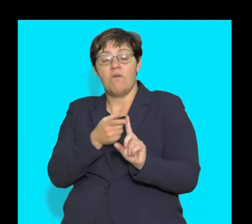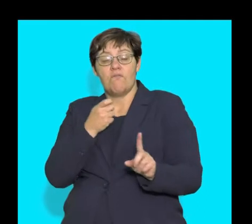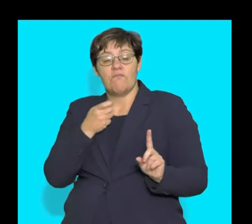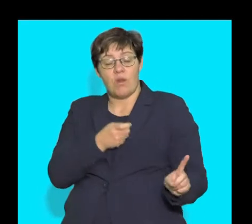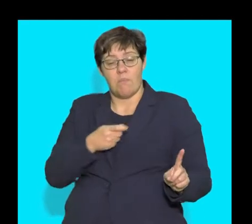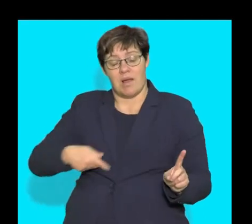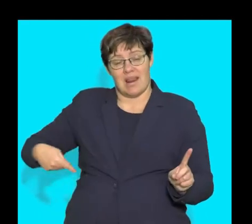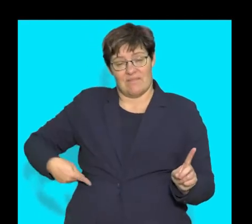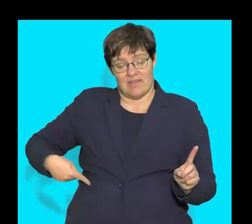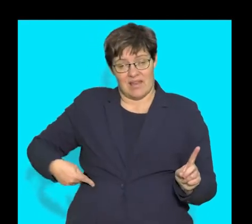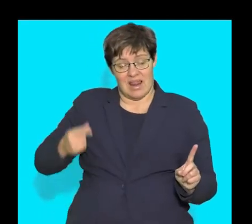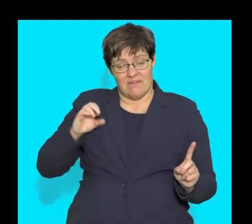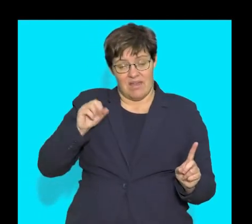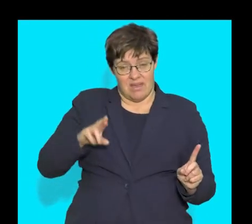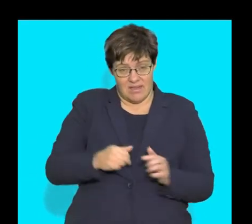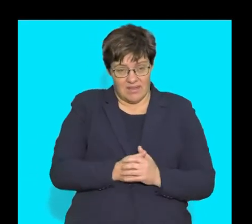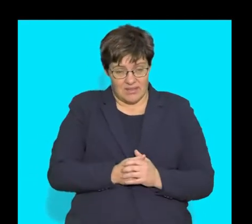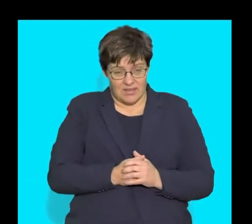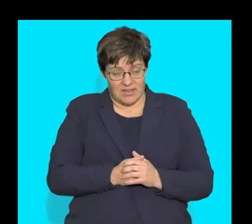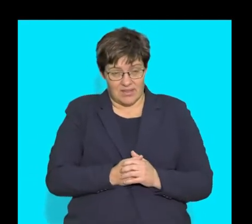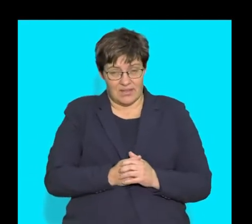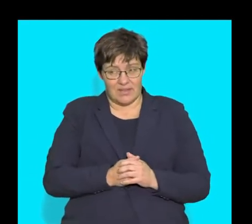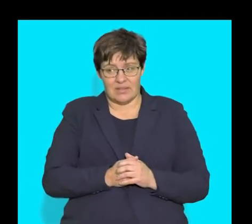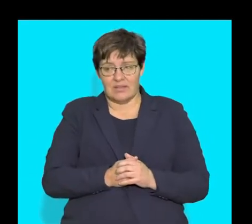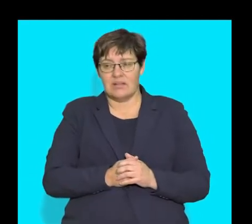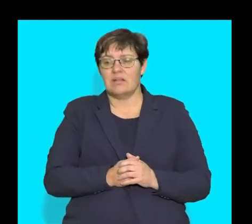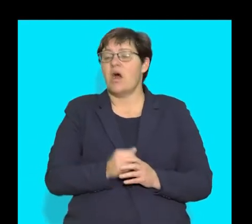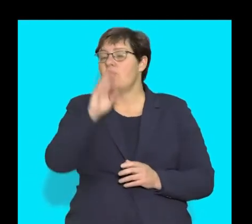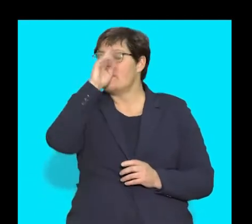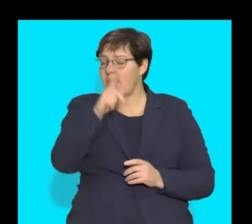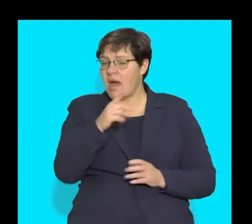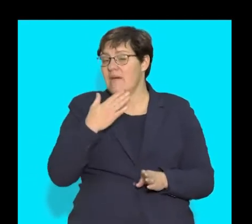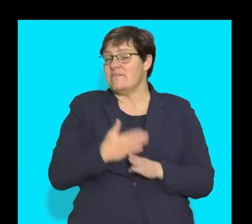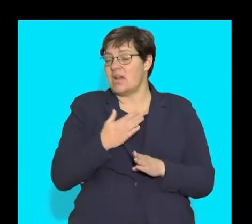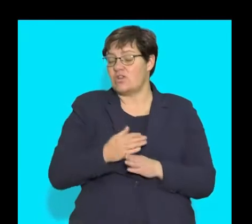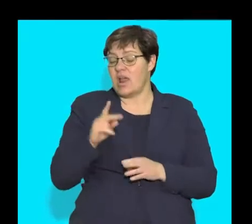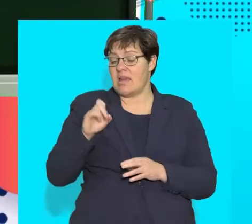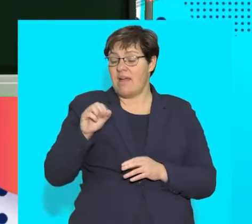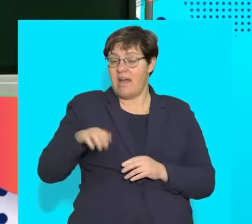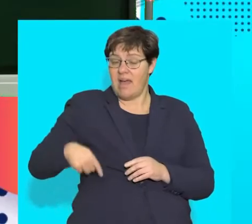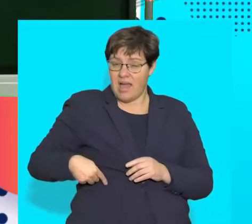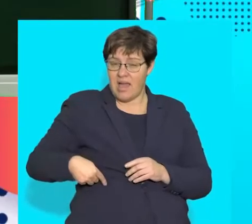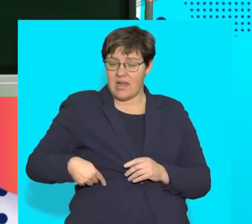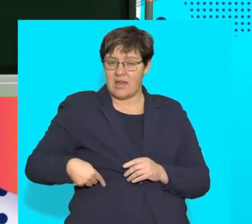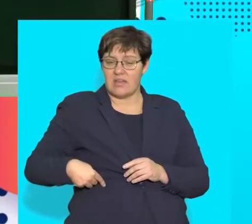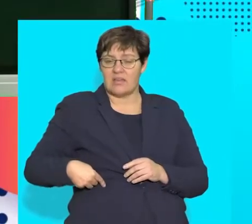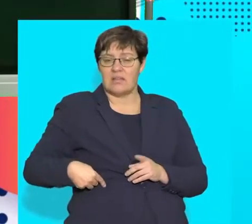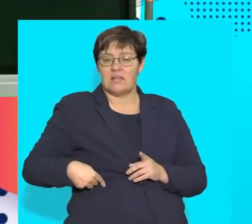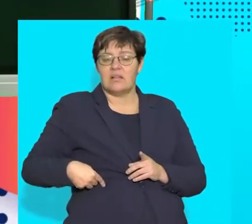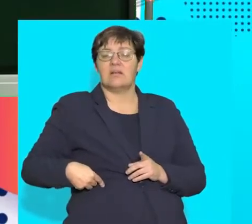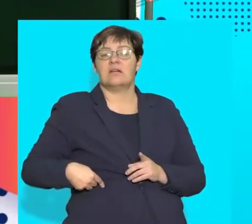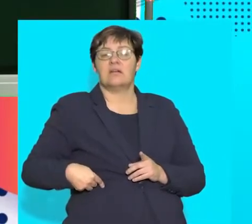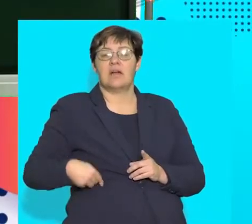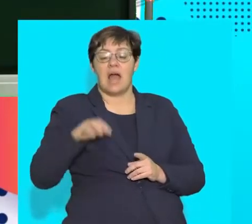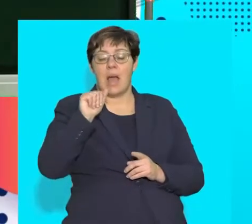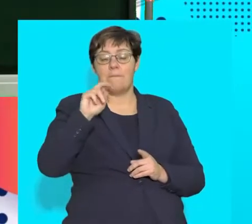coming from the liver. Okay? So, if we look at that, guys, remember that the function of the liver is to break